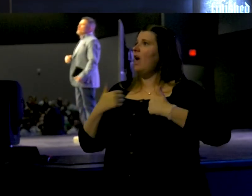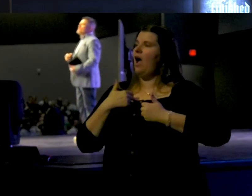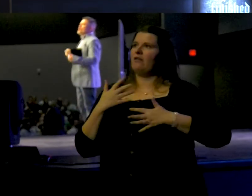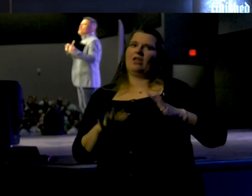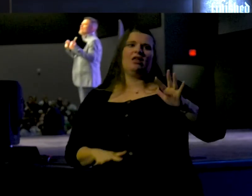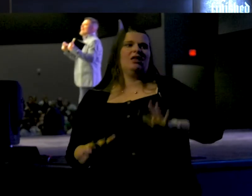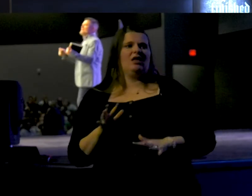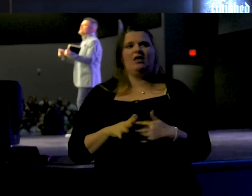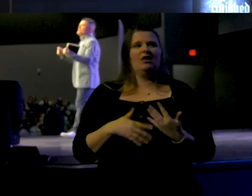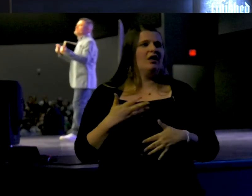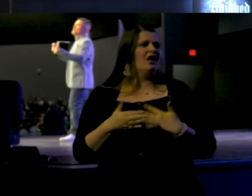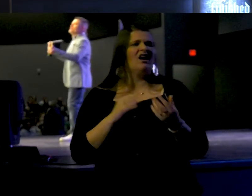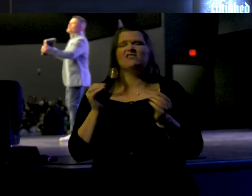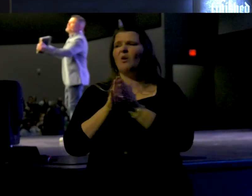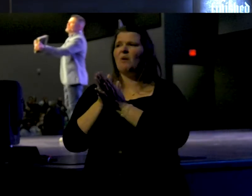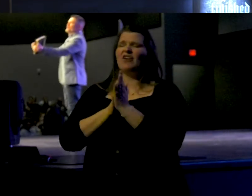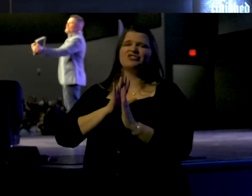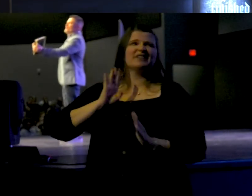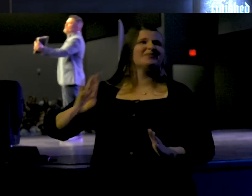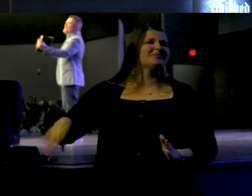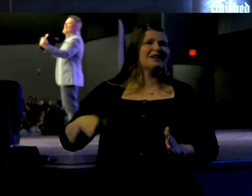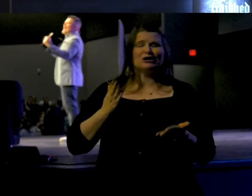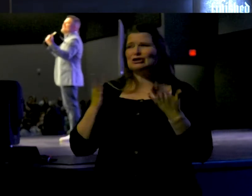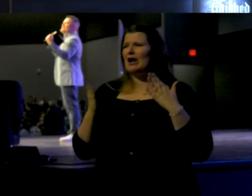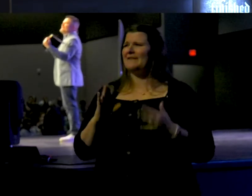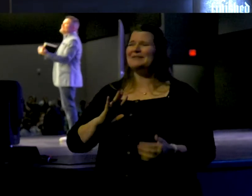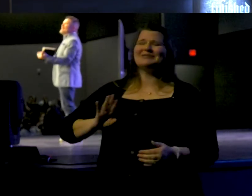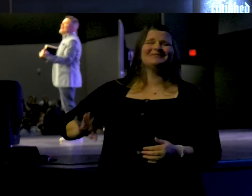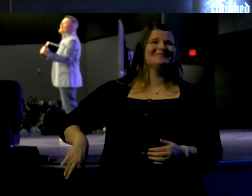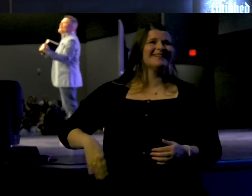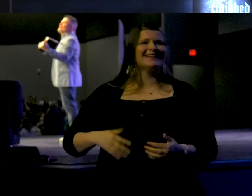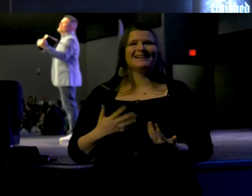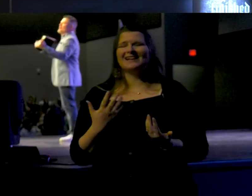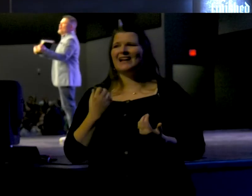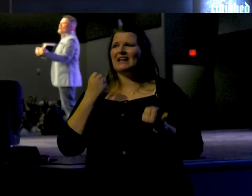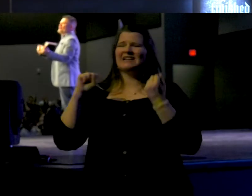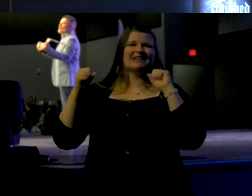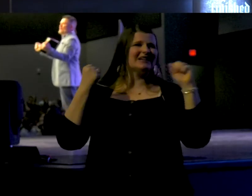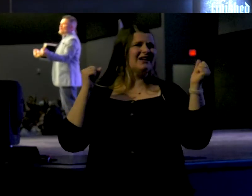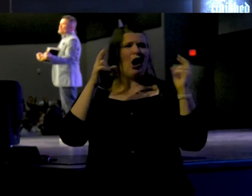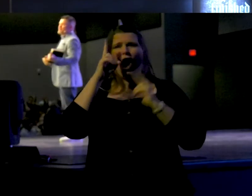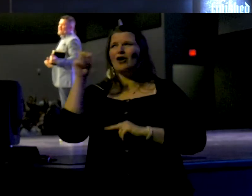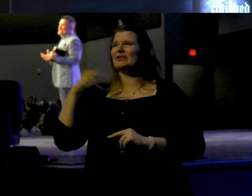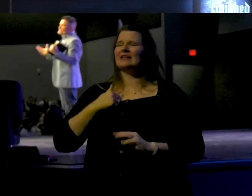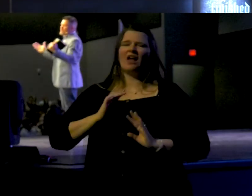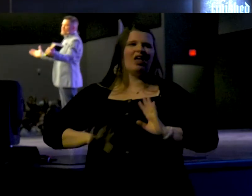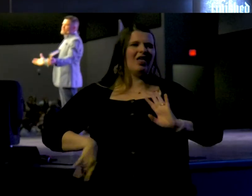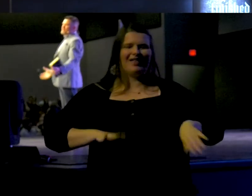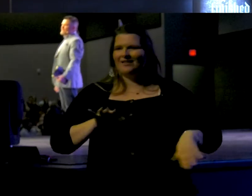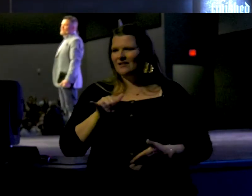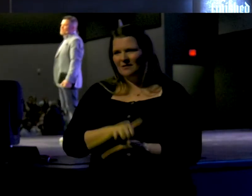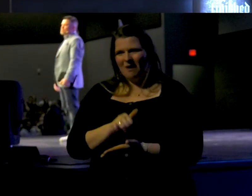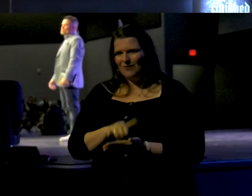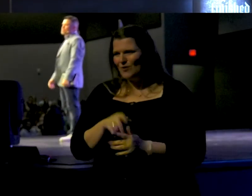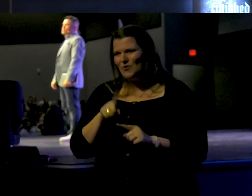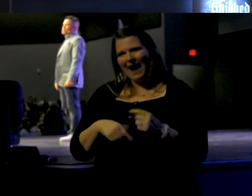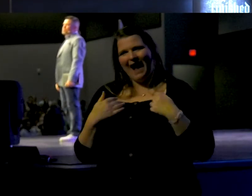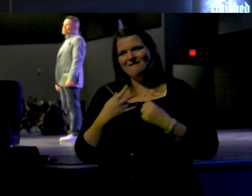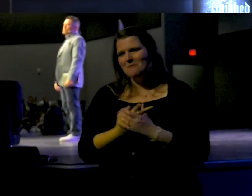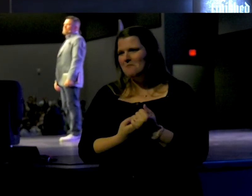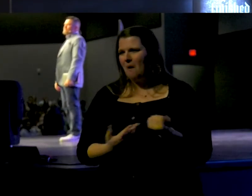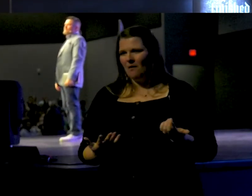with no passion to serve him and a desire to honor him. So I ask the question again.